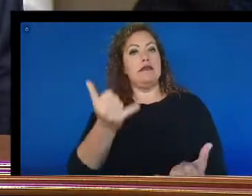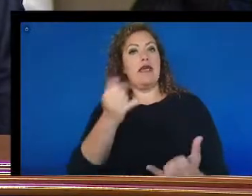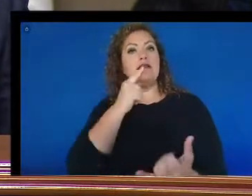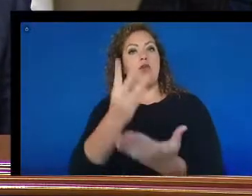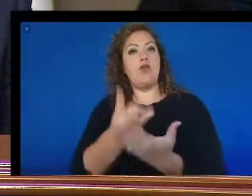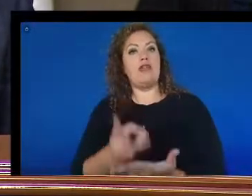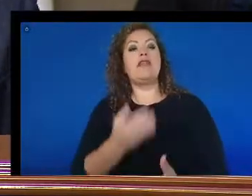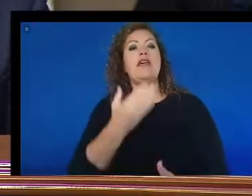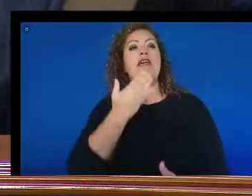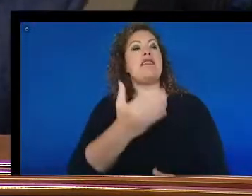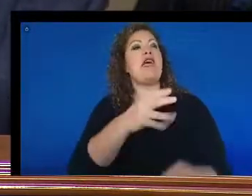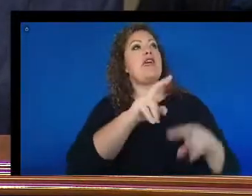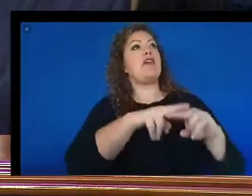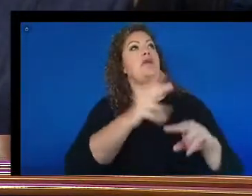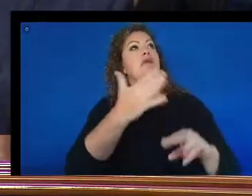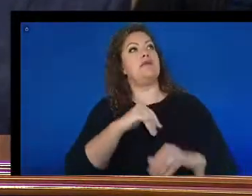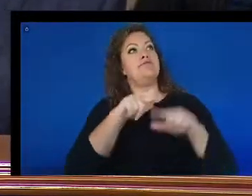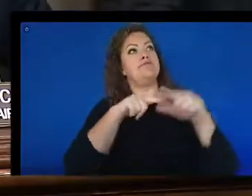you, Mr. Chairman. I yield back.